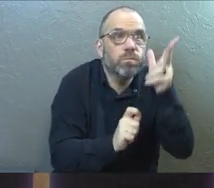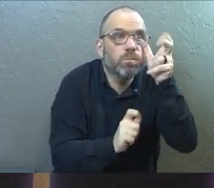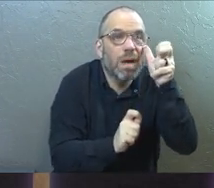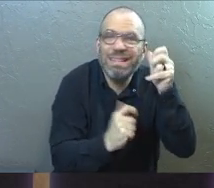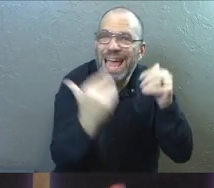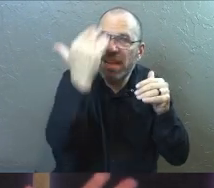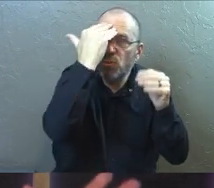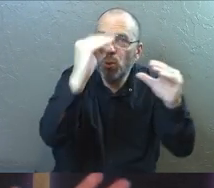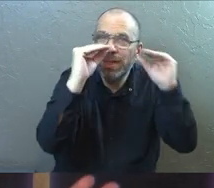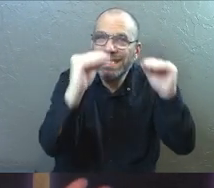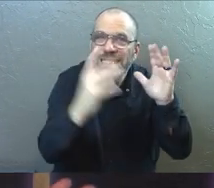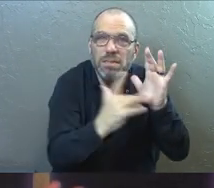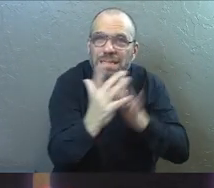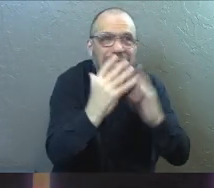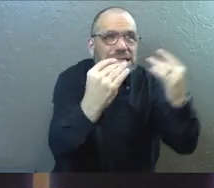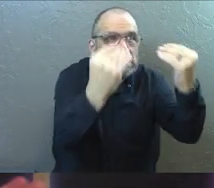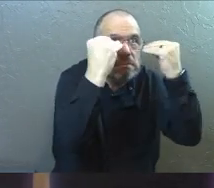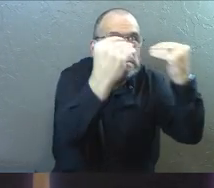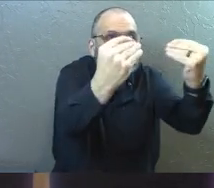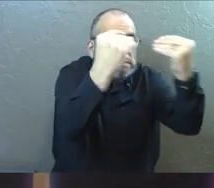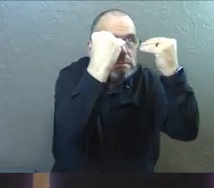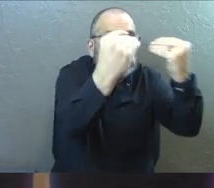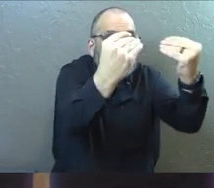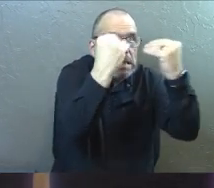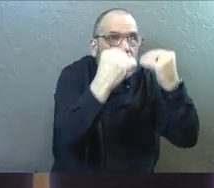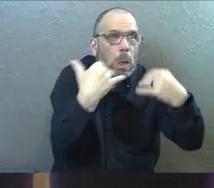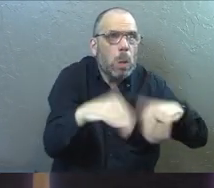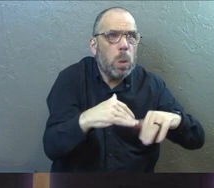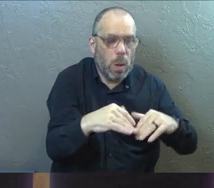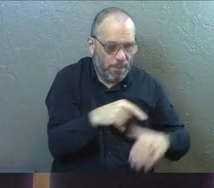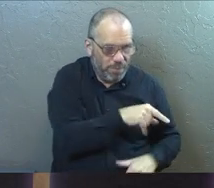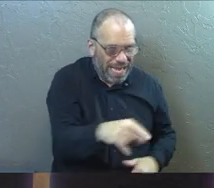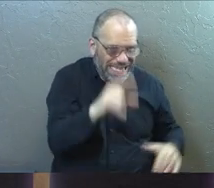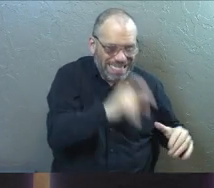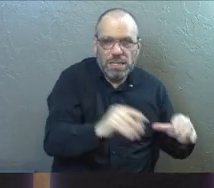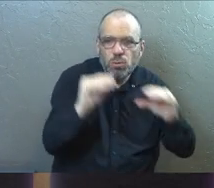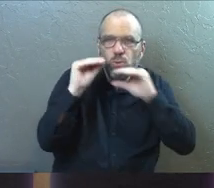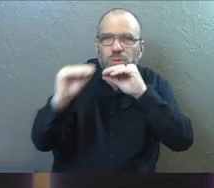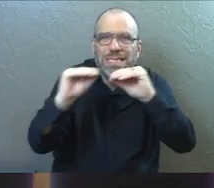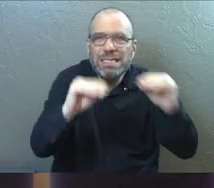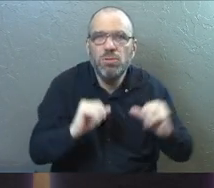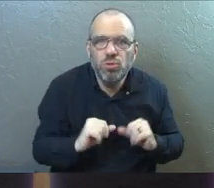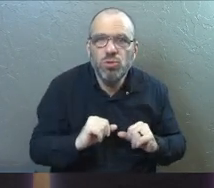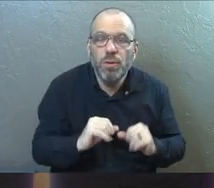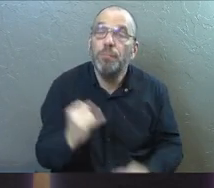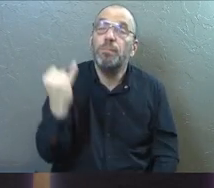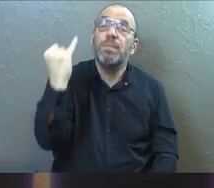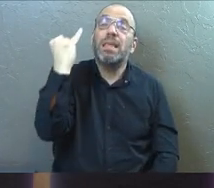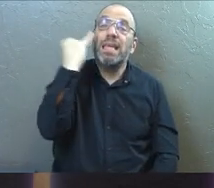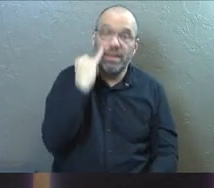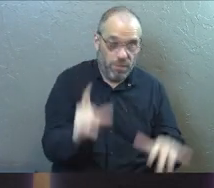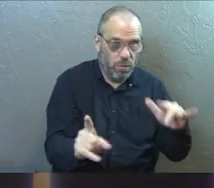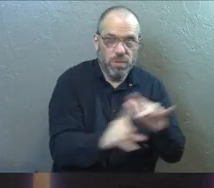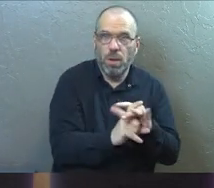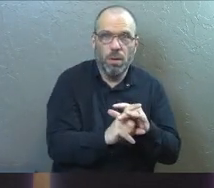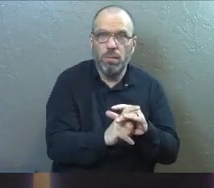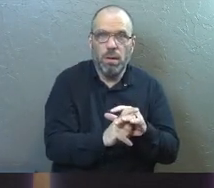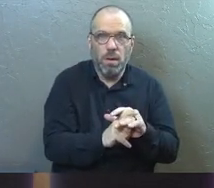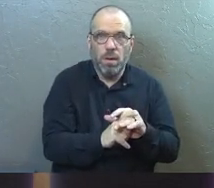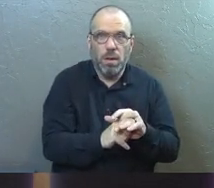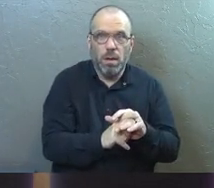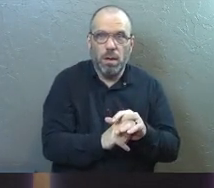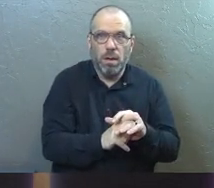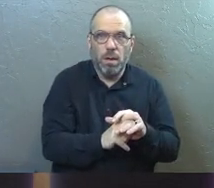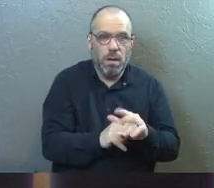teachings of Jesus, all of them. They're the ones who needed to teach. If you'd have been there, you would not have wanted